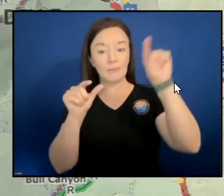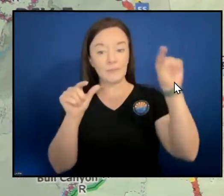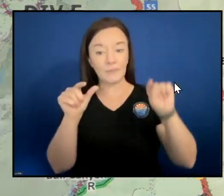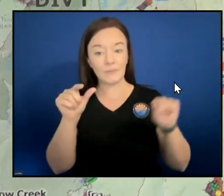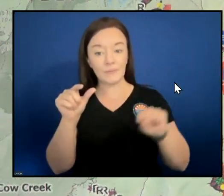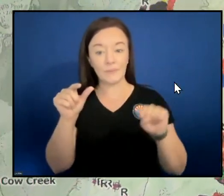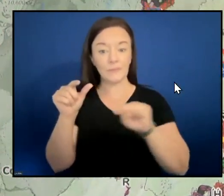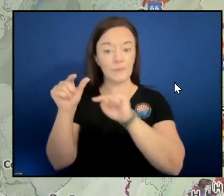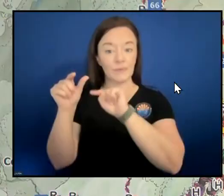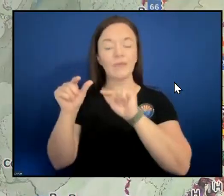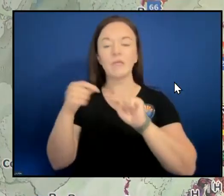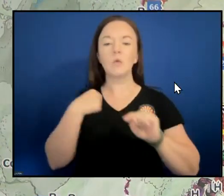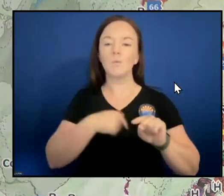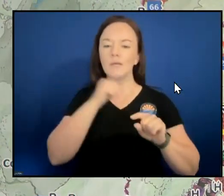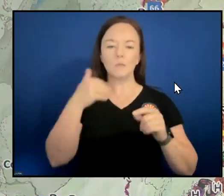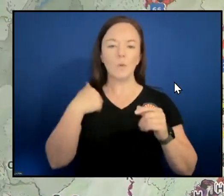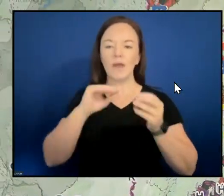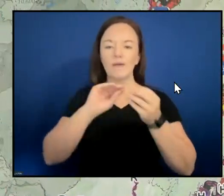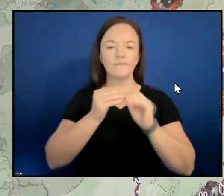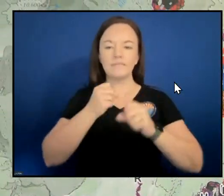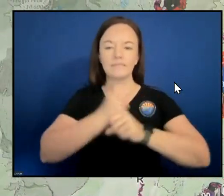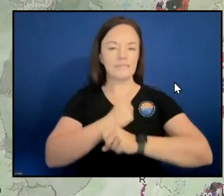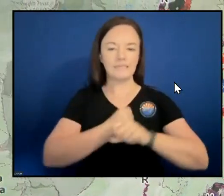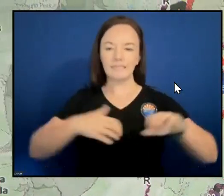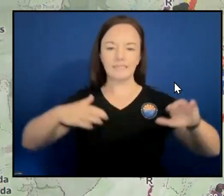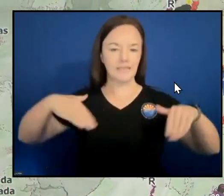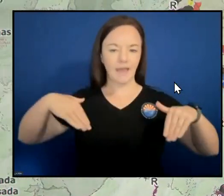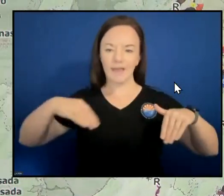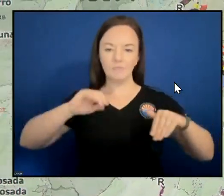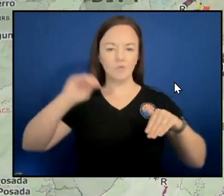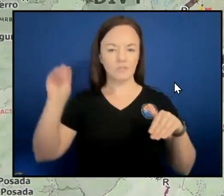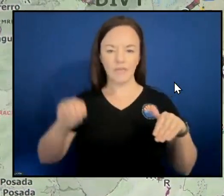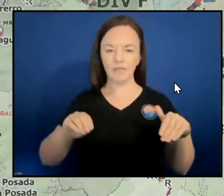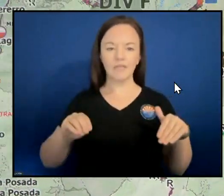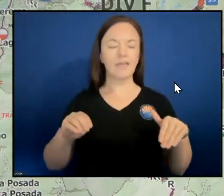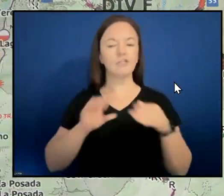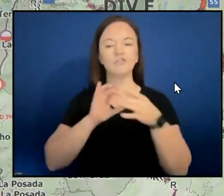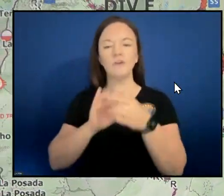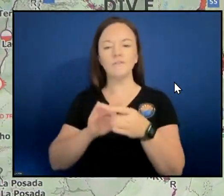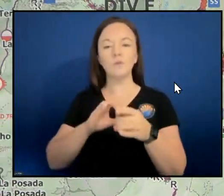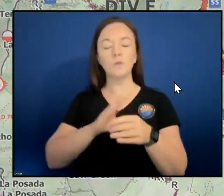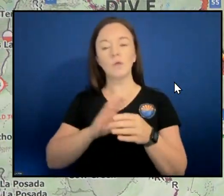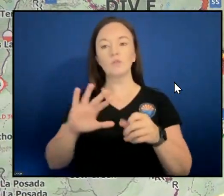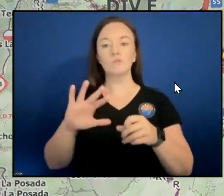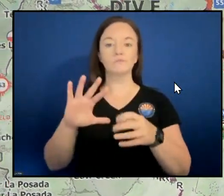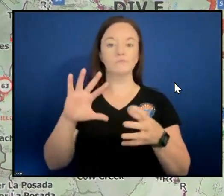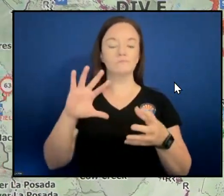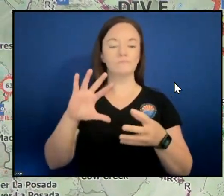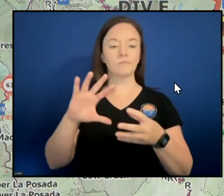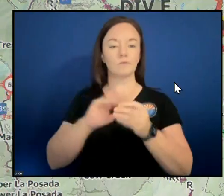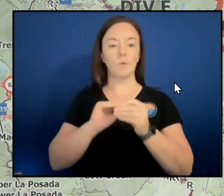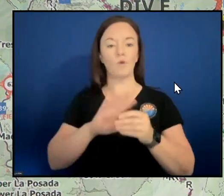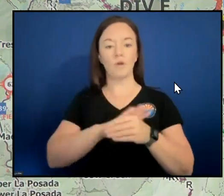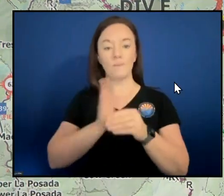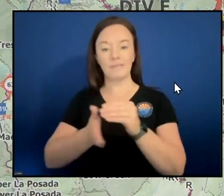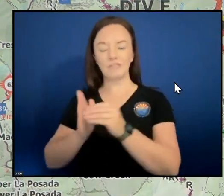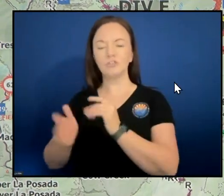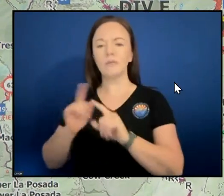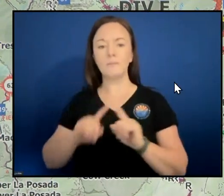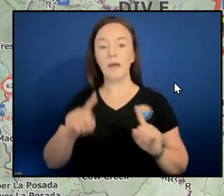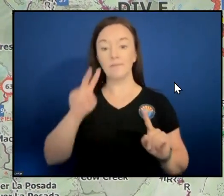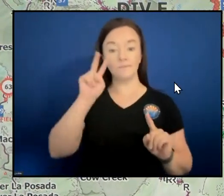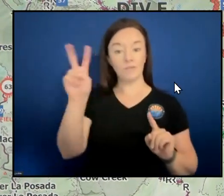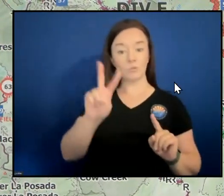don't have the statistics yet. We're working on that to assess our total completion, but you can see visually we've got a half or better of the